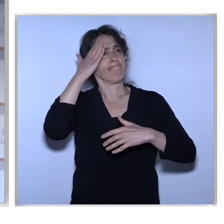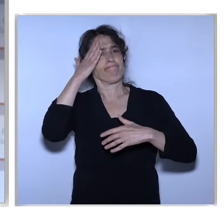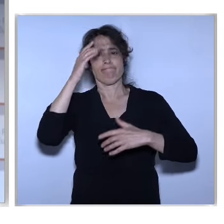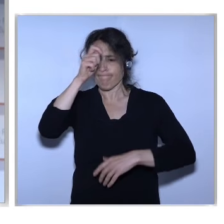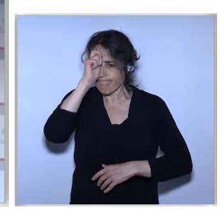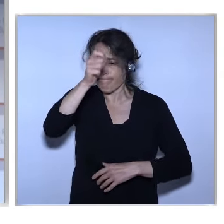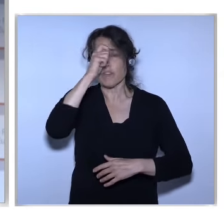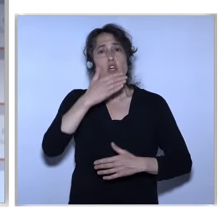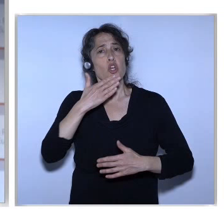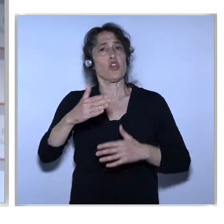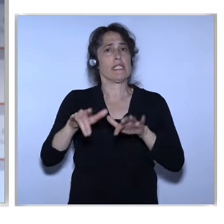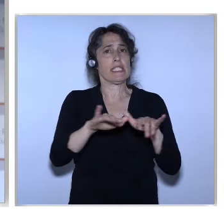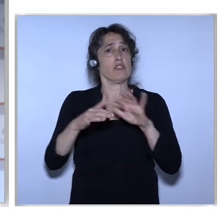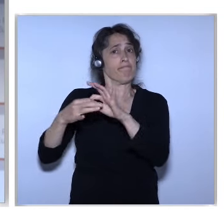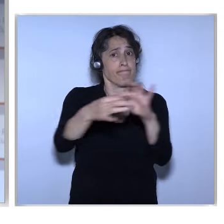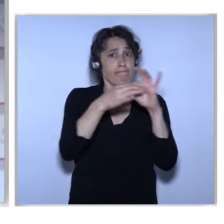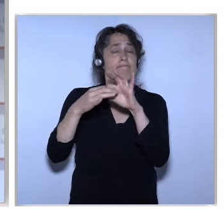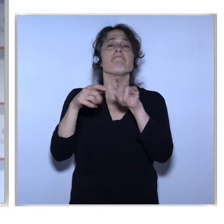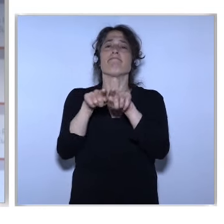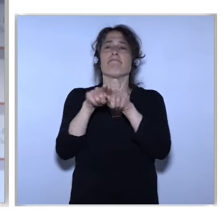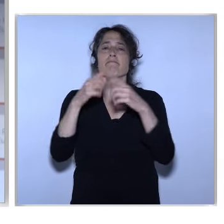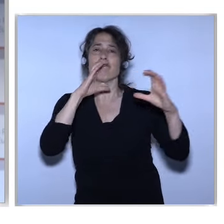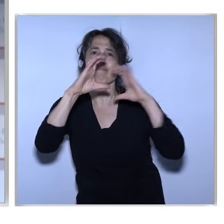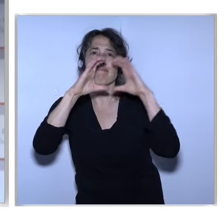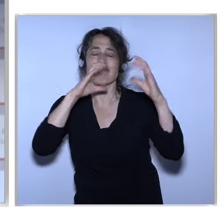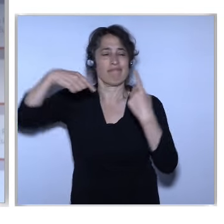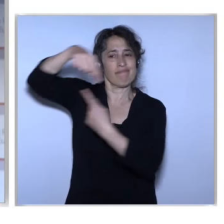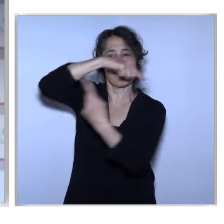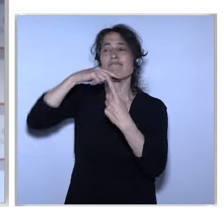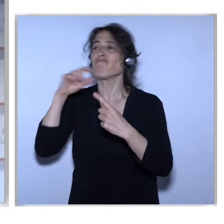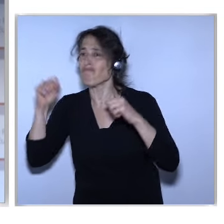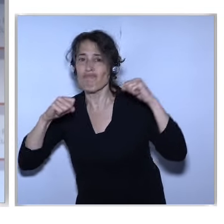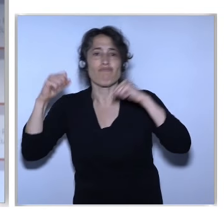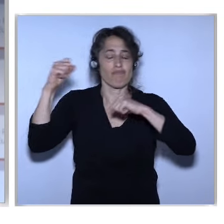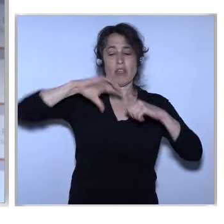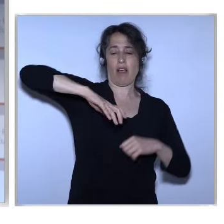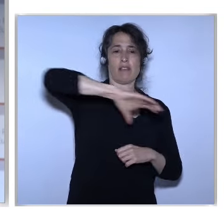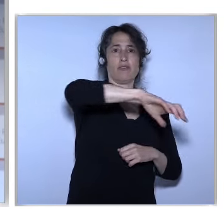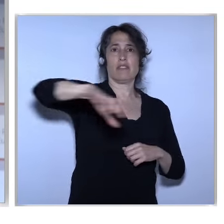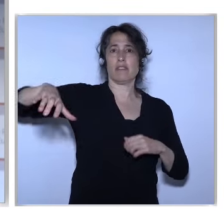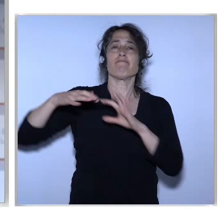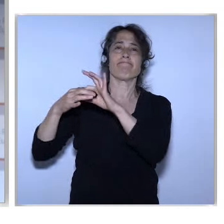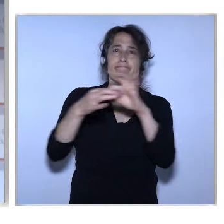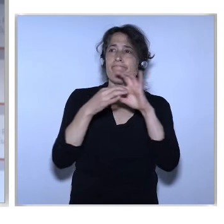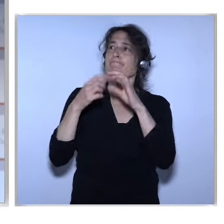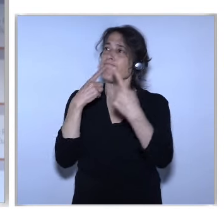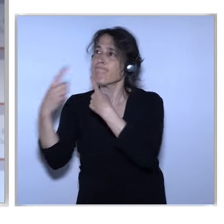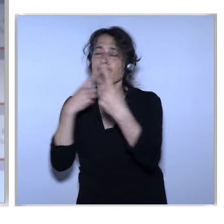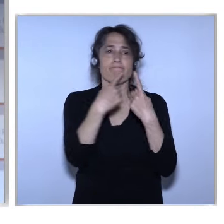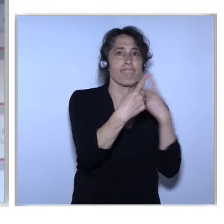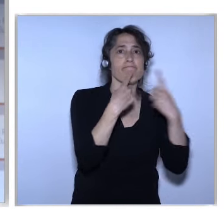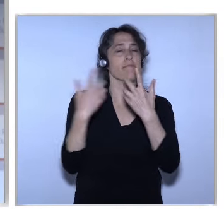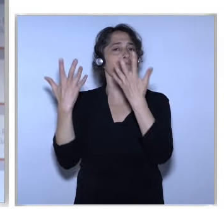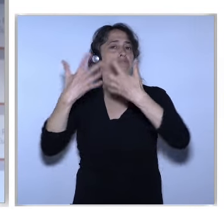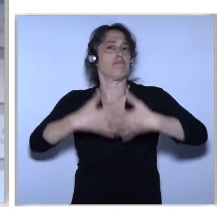the strategy Is good coordination Both within each member state Between member states And between the